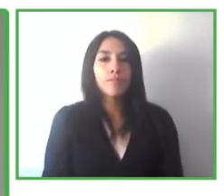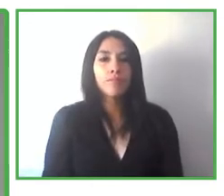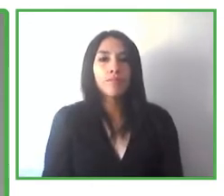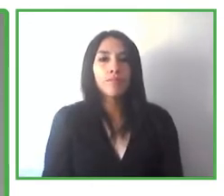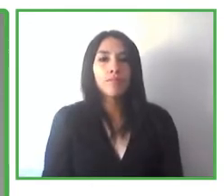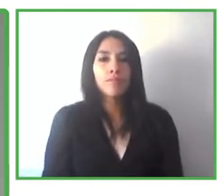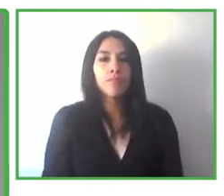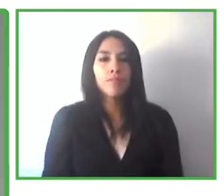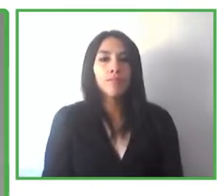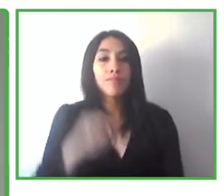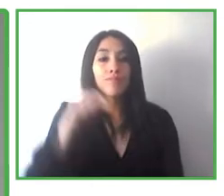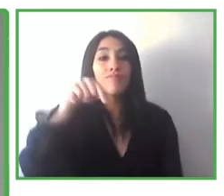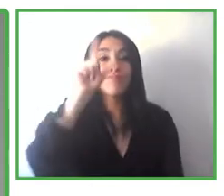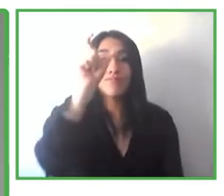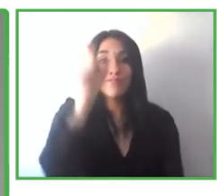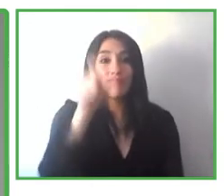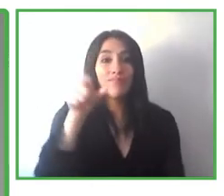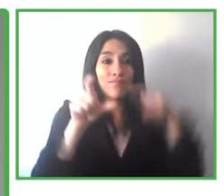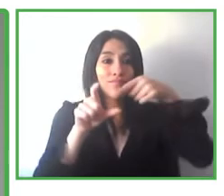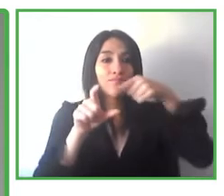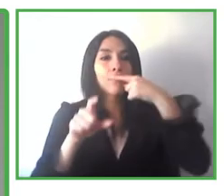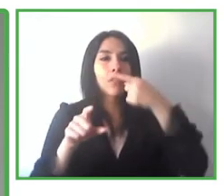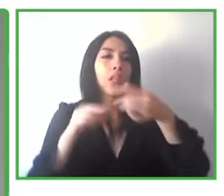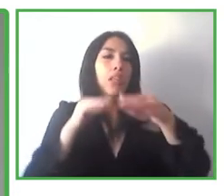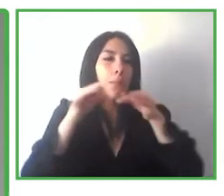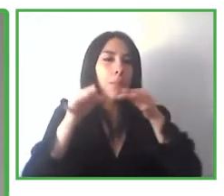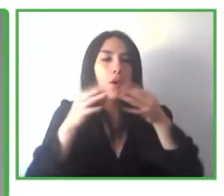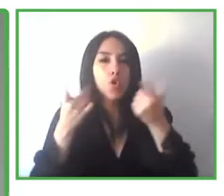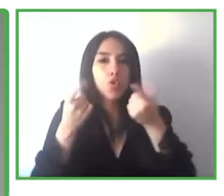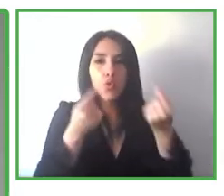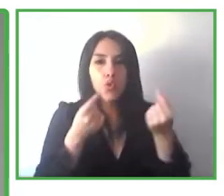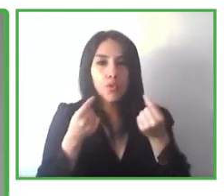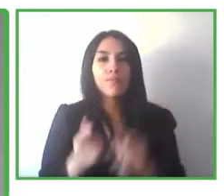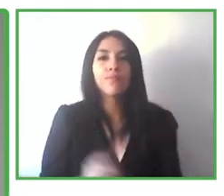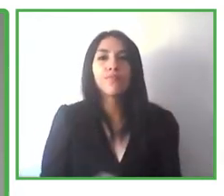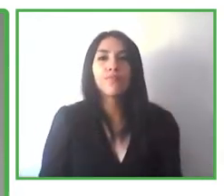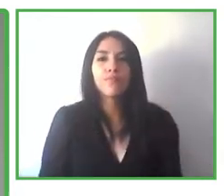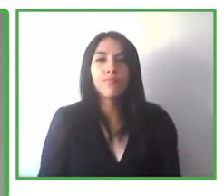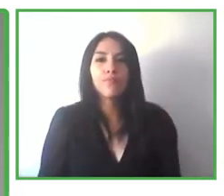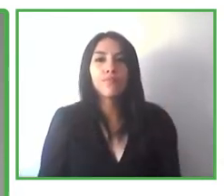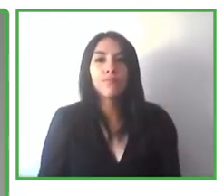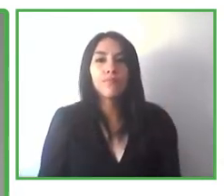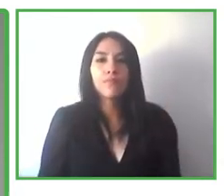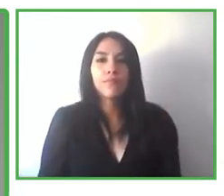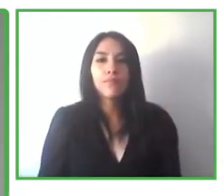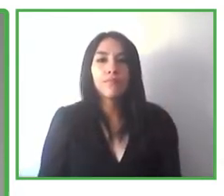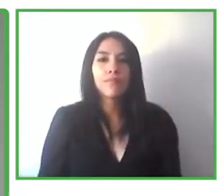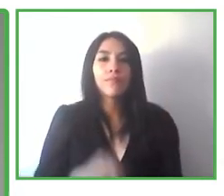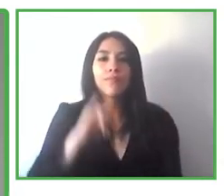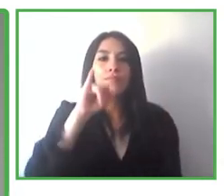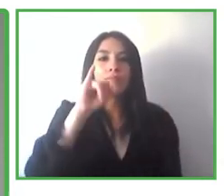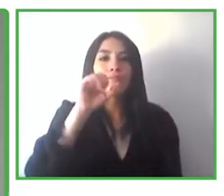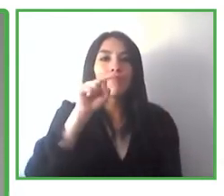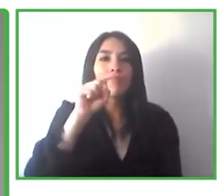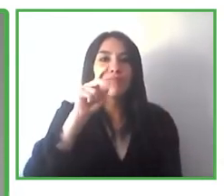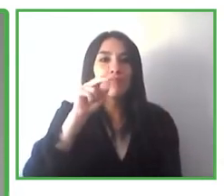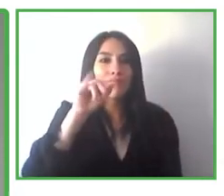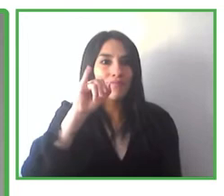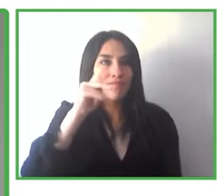In this case, we have with us We have Saqib Shahid